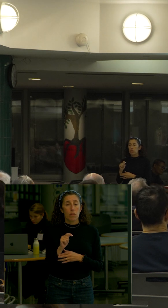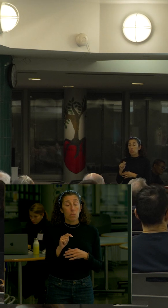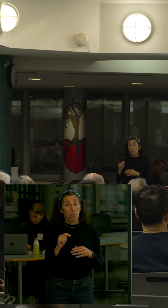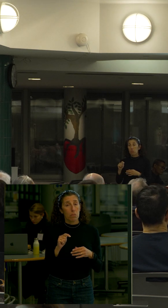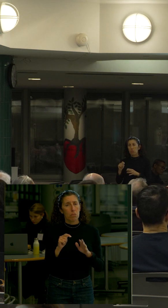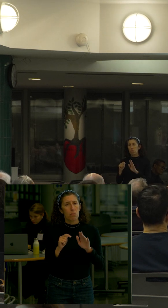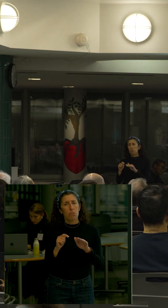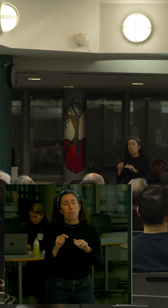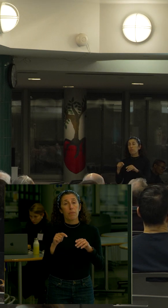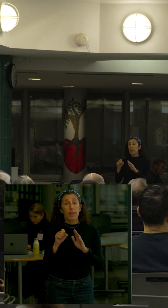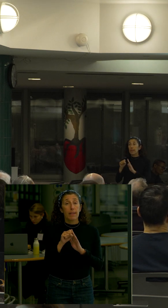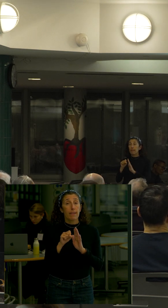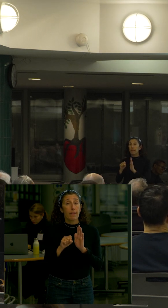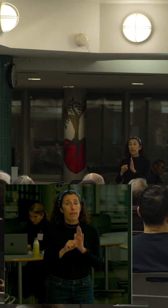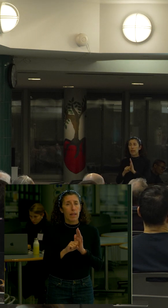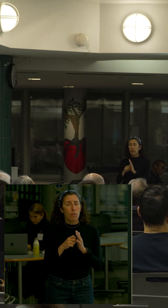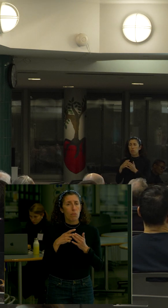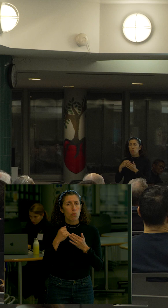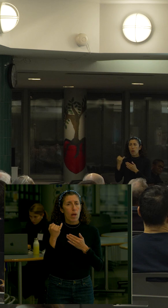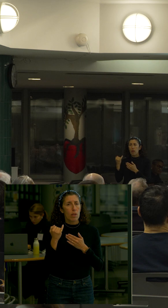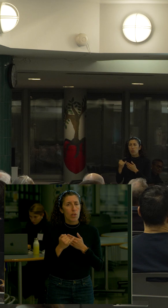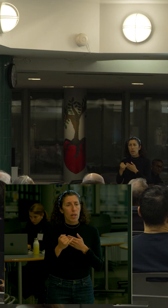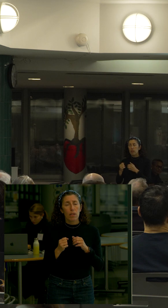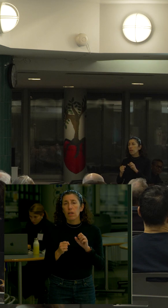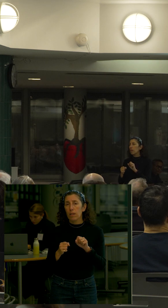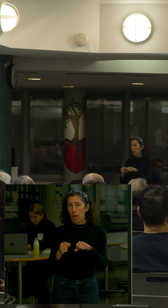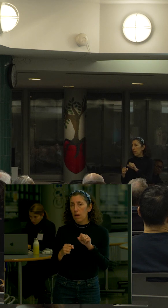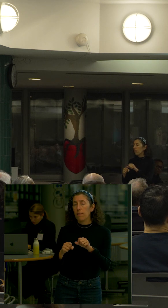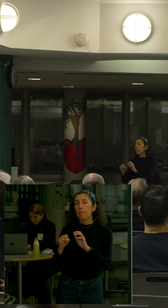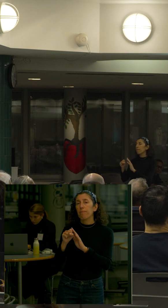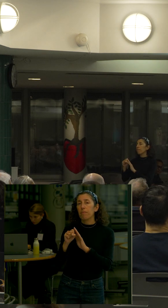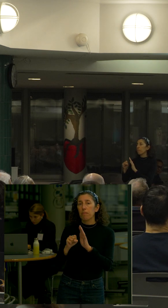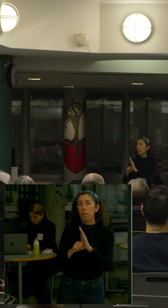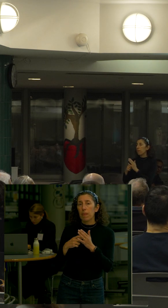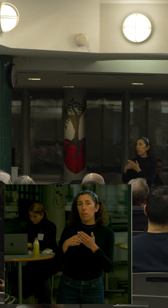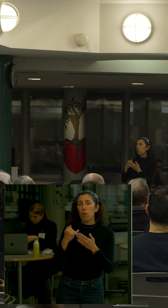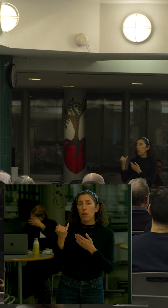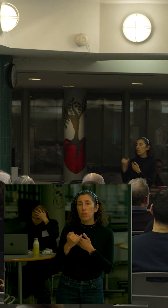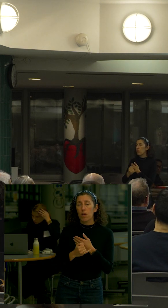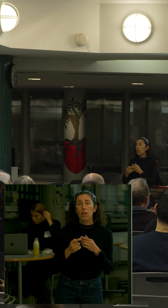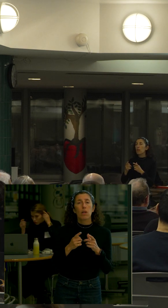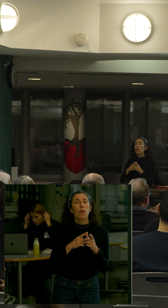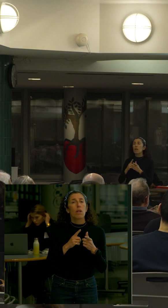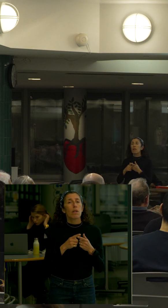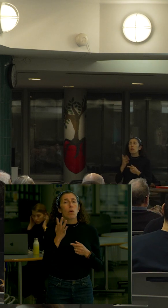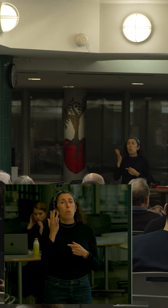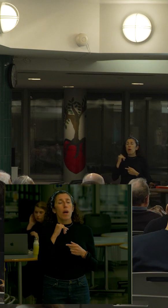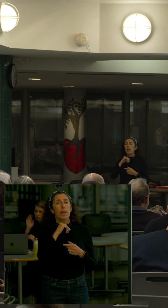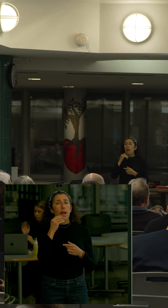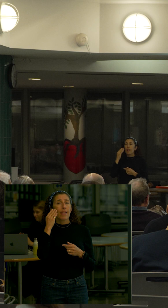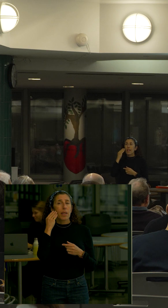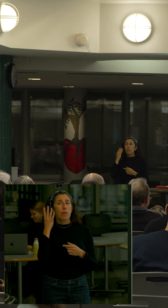it's the authority is a state authority yeah so what's the jurisdiction of FEMA in the AC can't we just say thanks very much we're doing it this way?